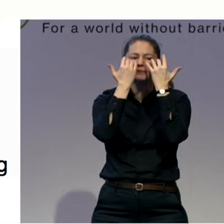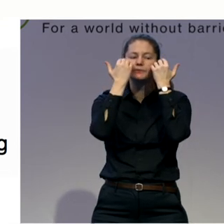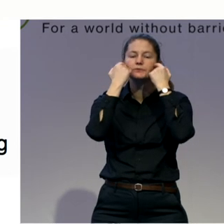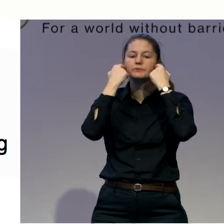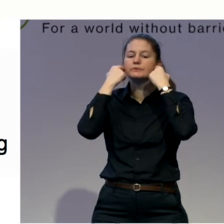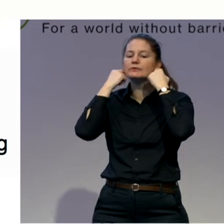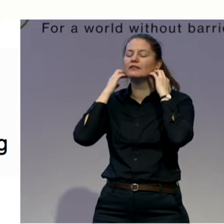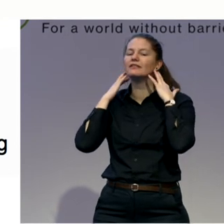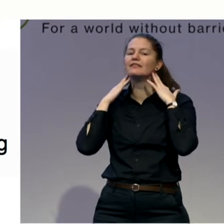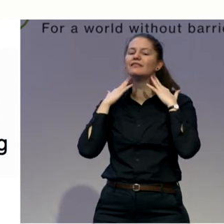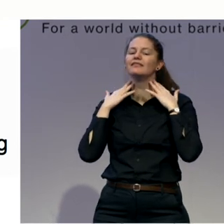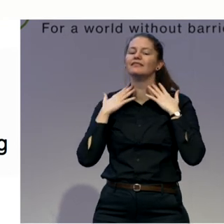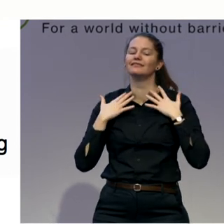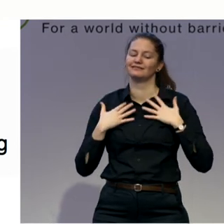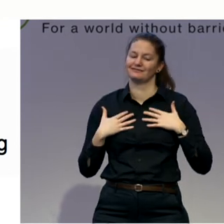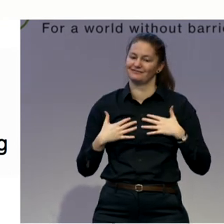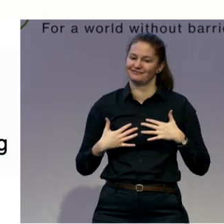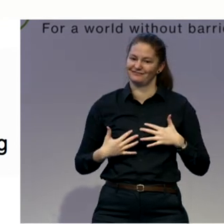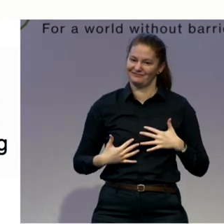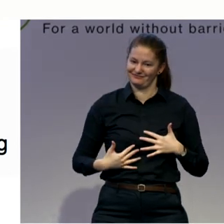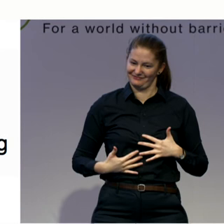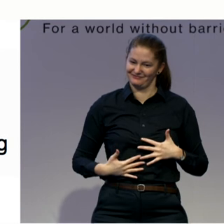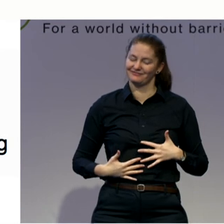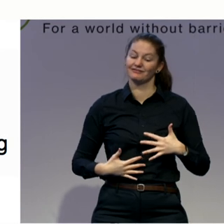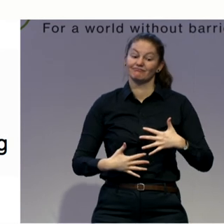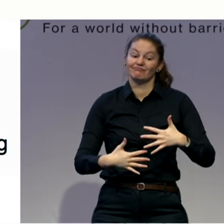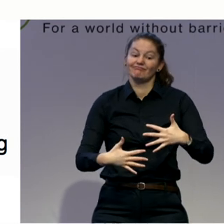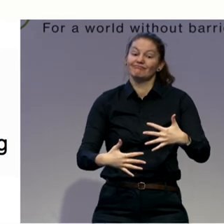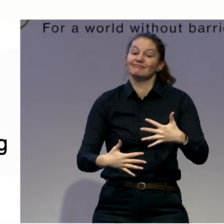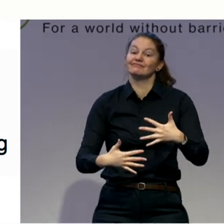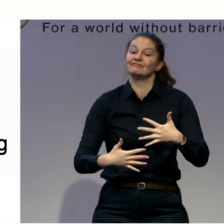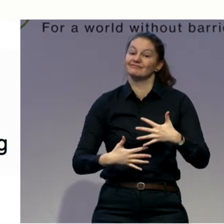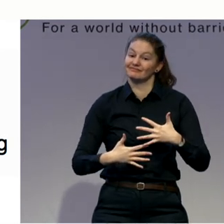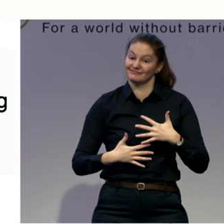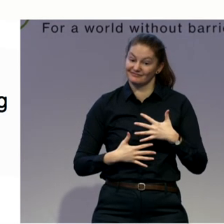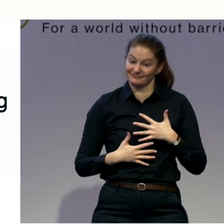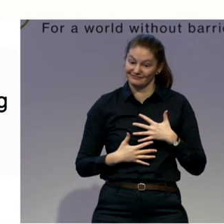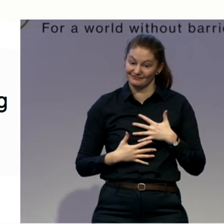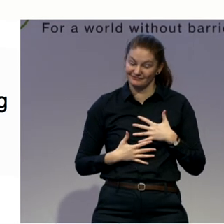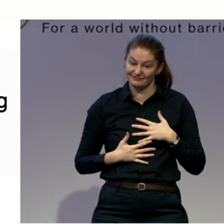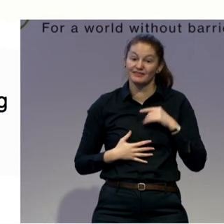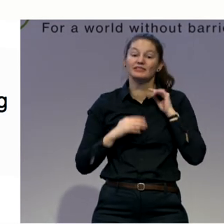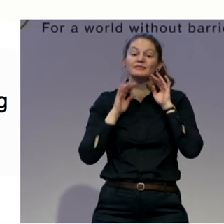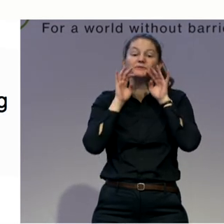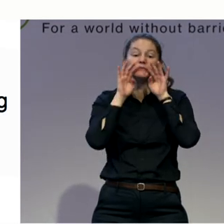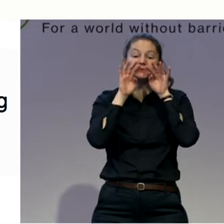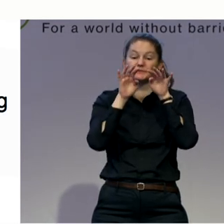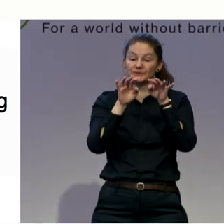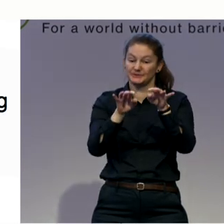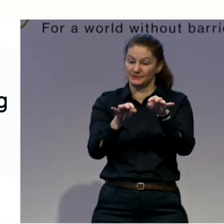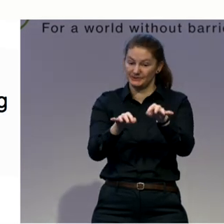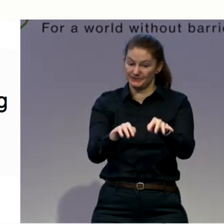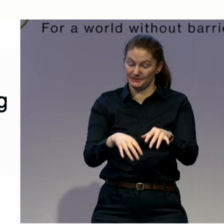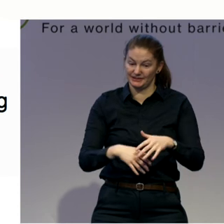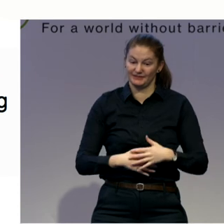upper chest. And then it makes your ribs going sideways. And then it flows down to your lumbar